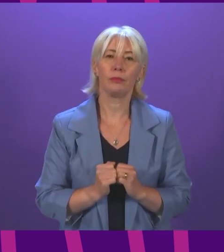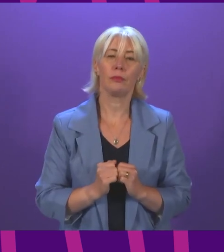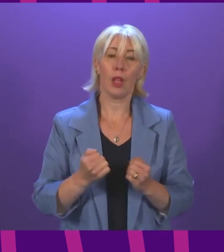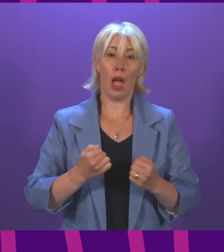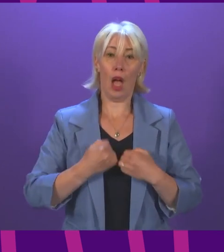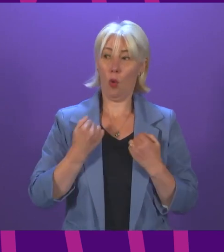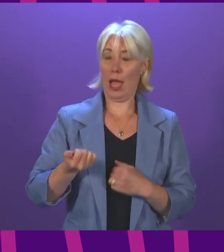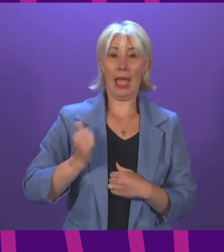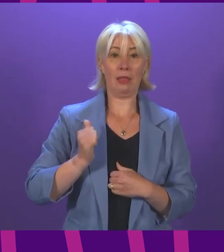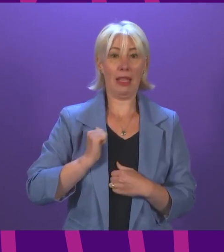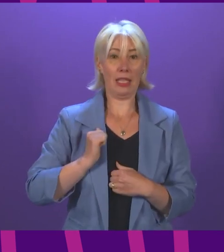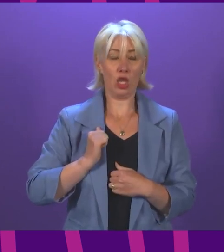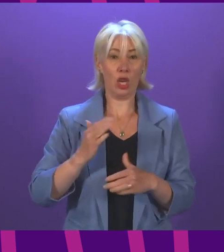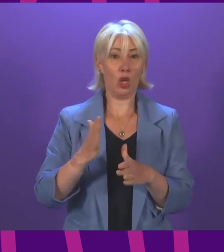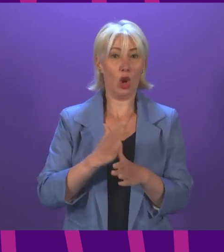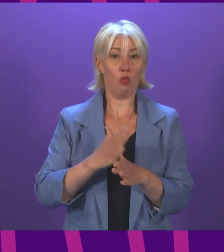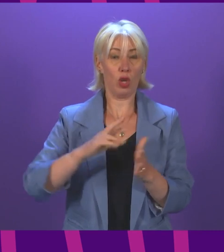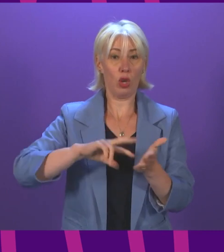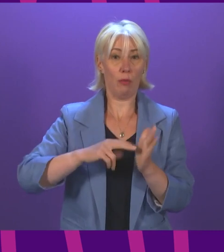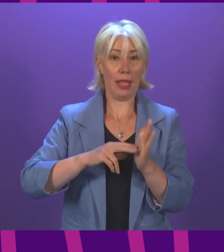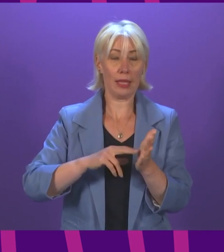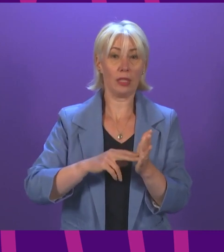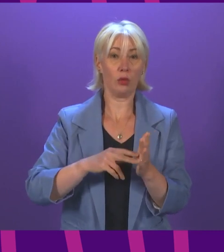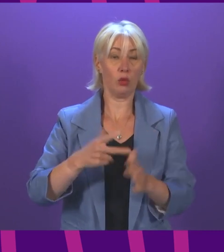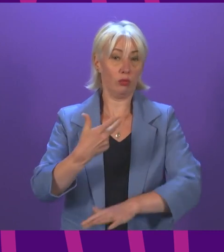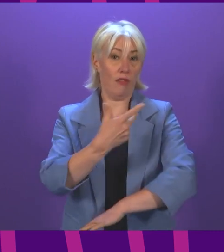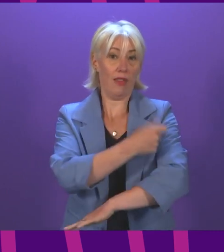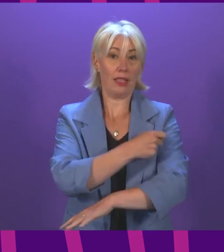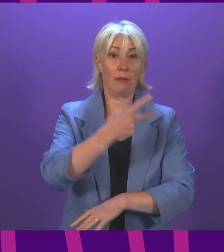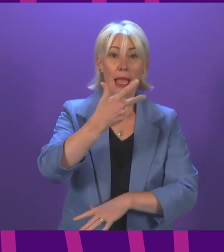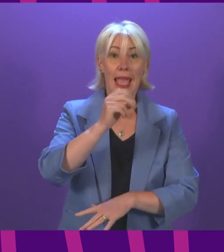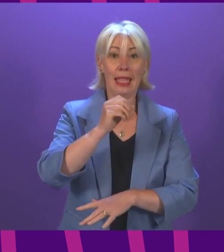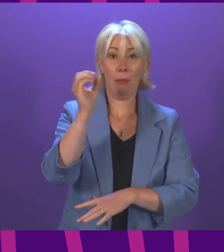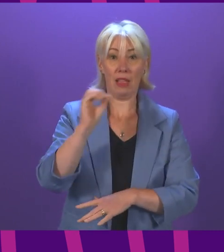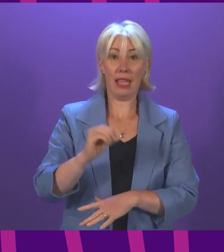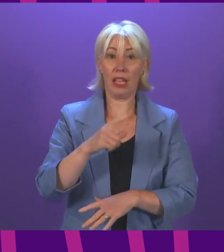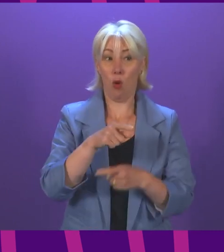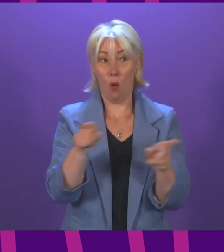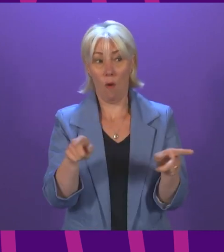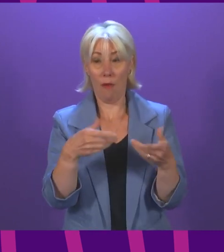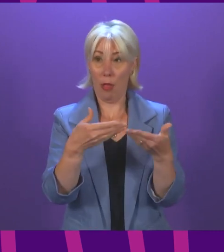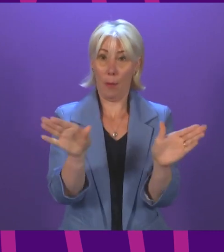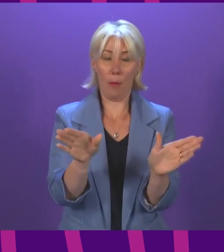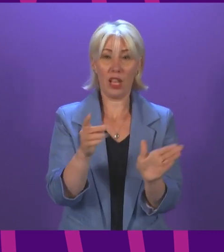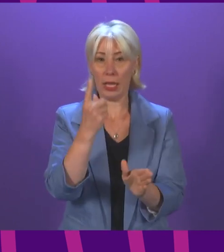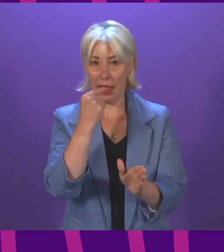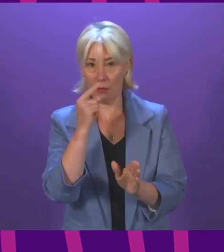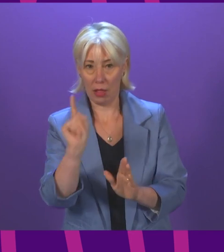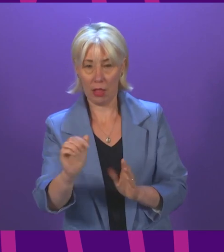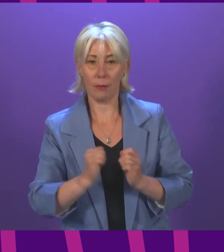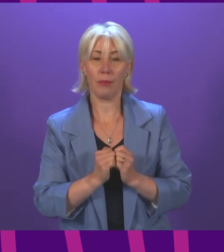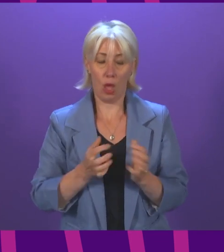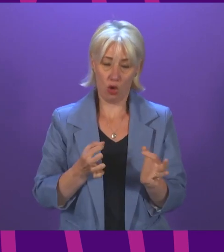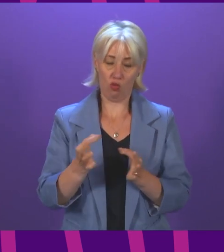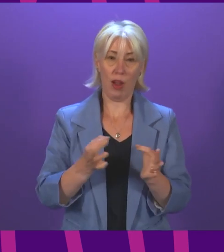set out in the original plans to vaccinate 80% of the eligible population. But more than that, this strategy outlines